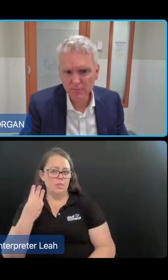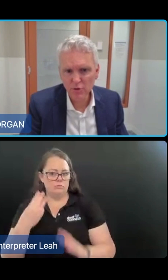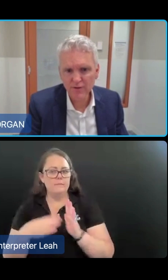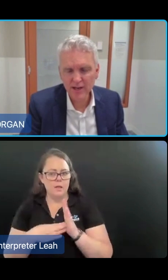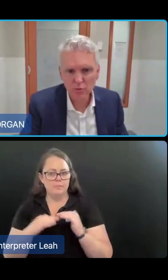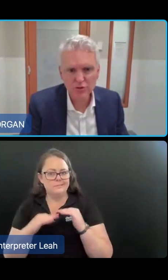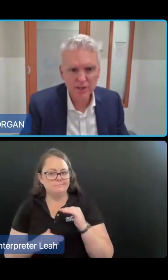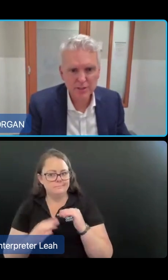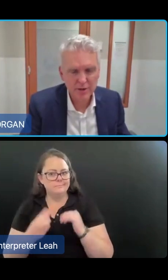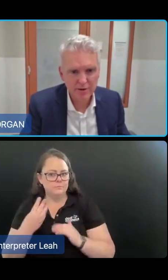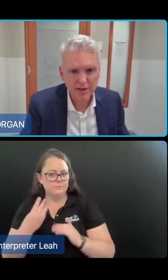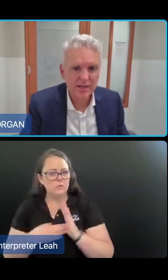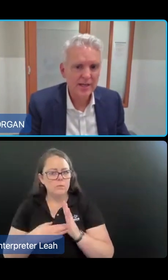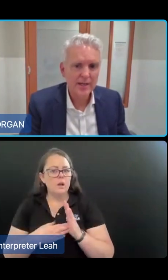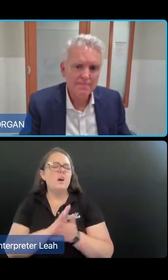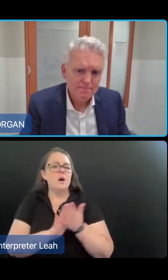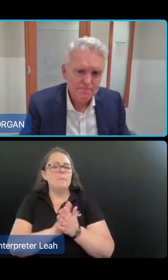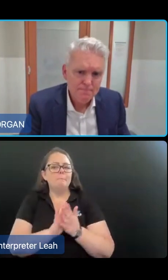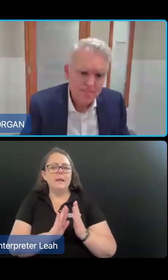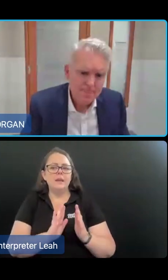boost the home support available during this period.